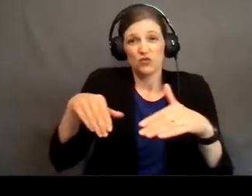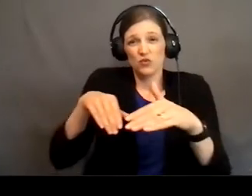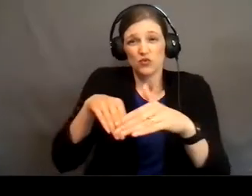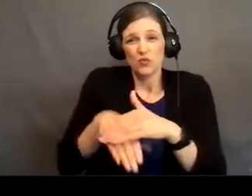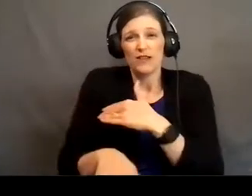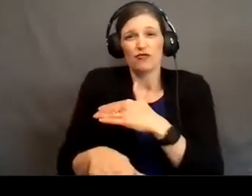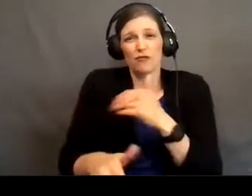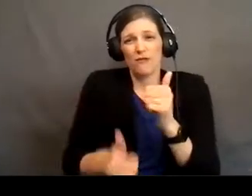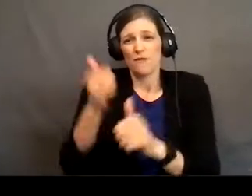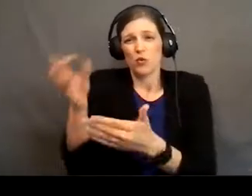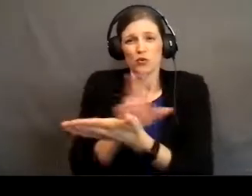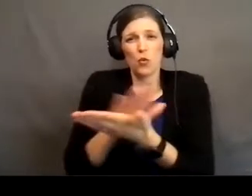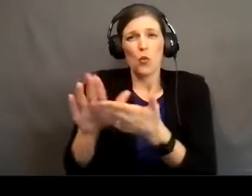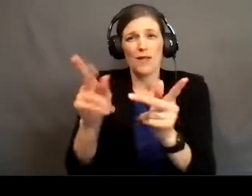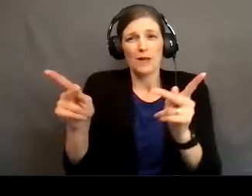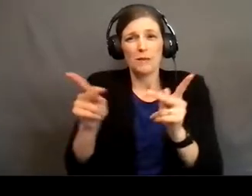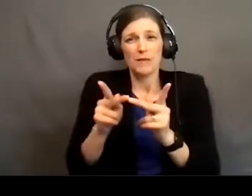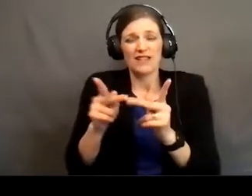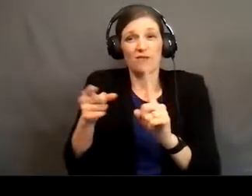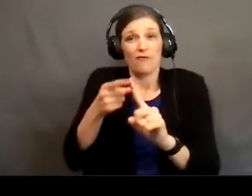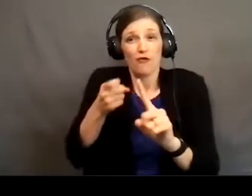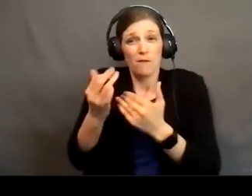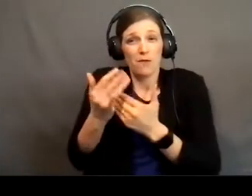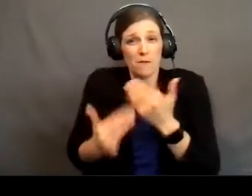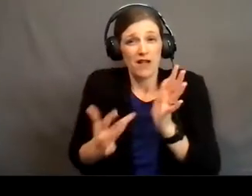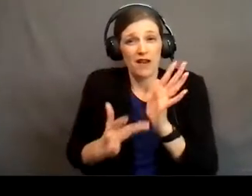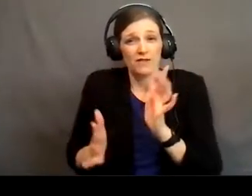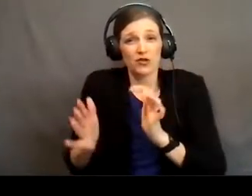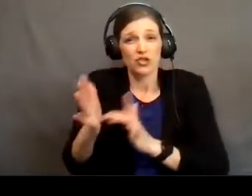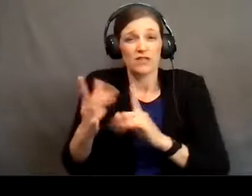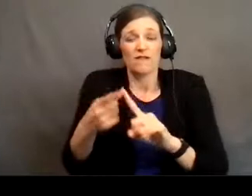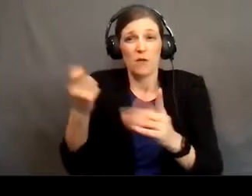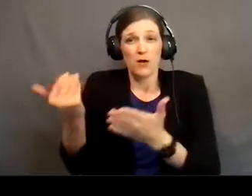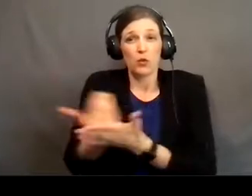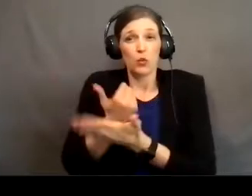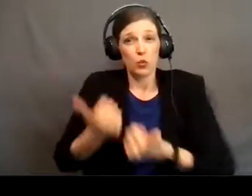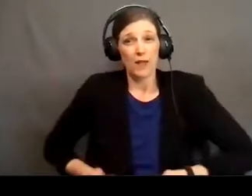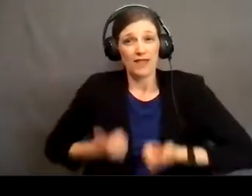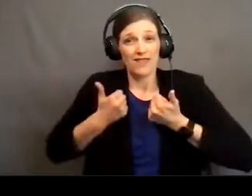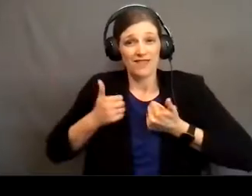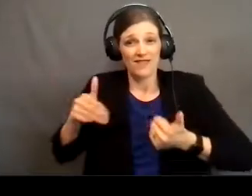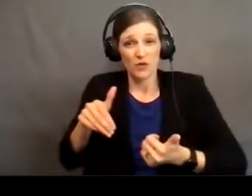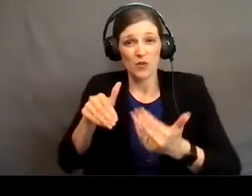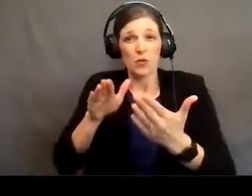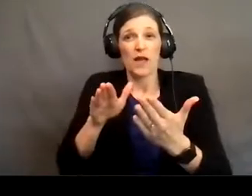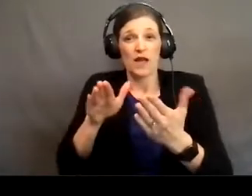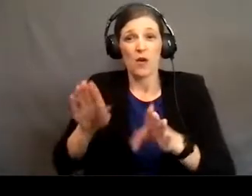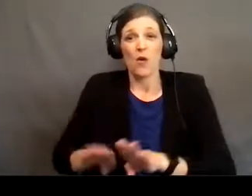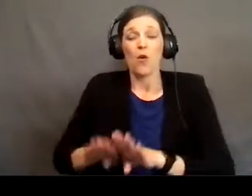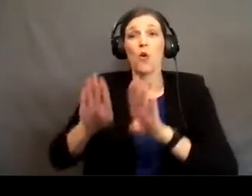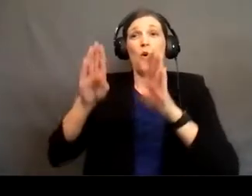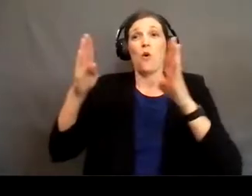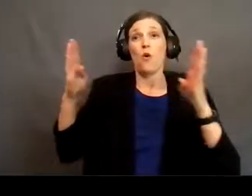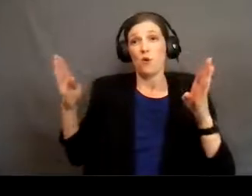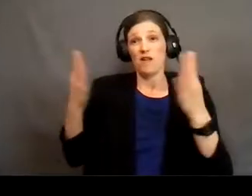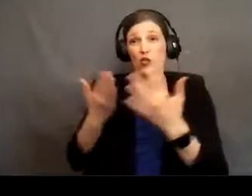holy place by the blood of Jesus by a new and living way that was opened up for